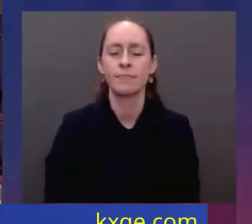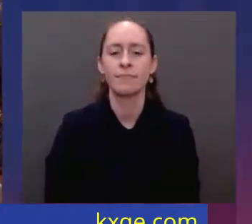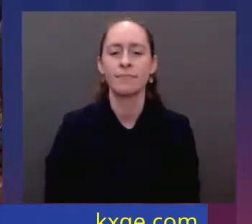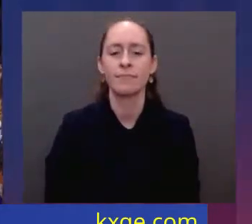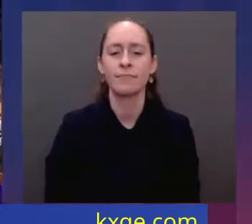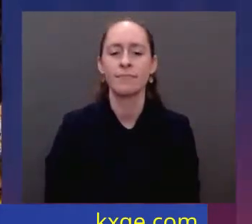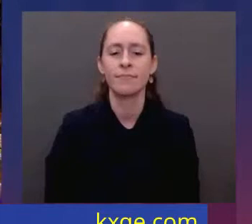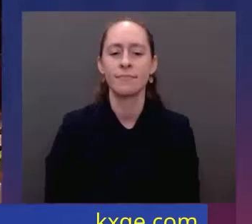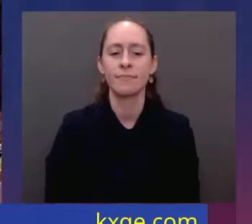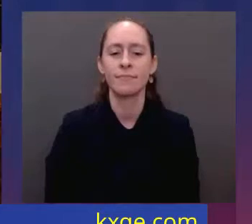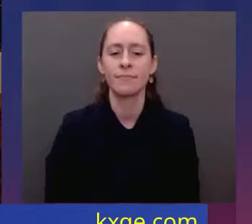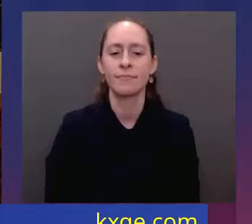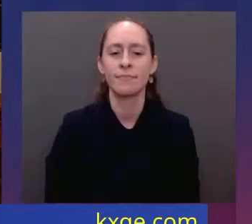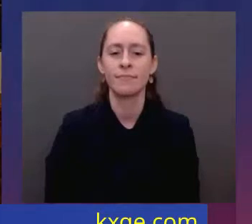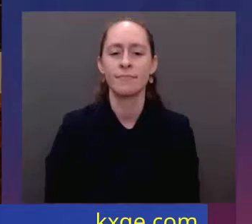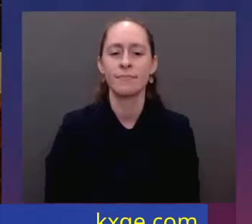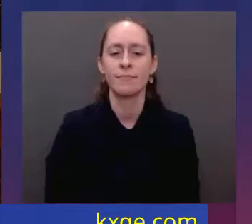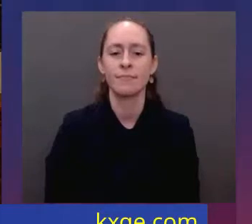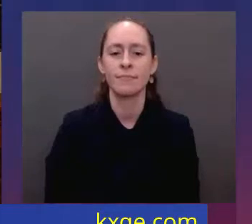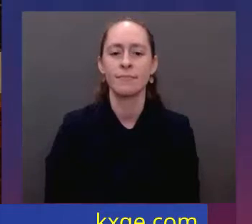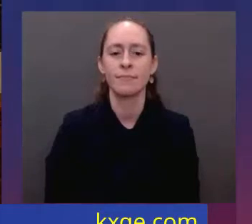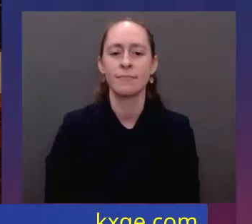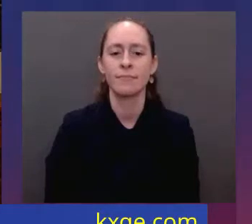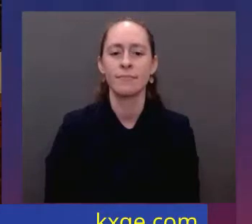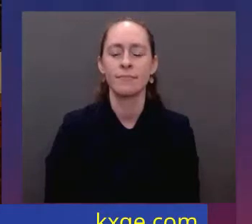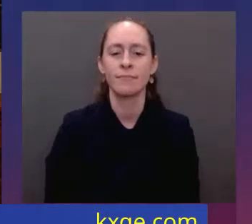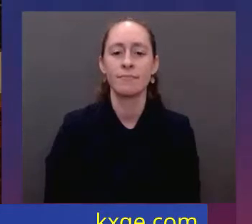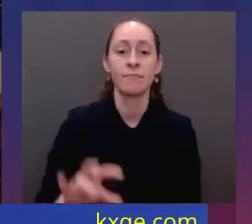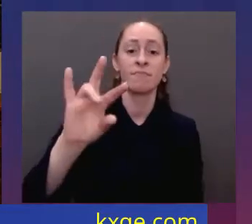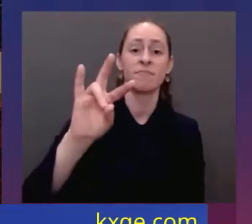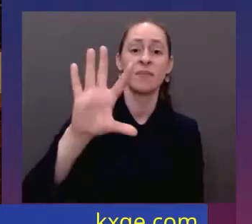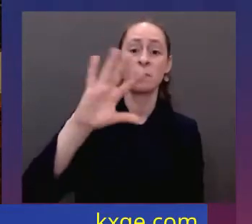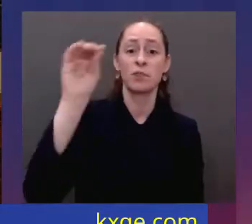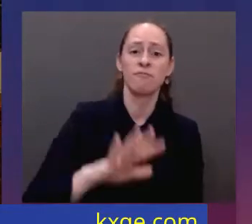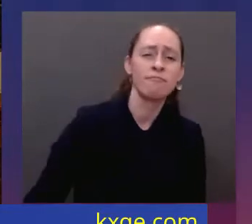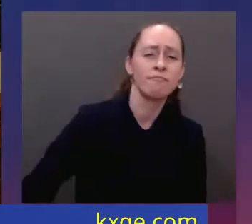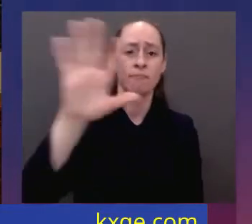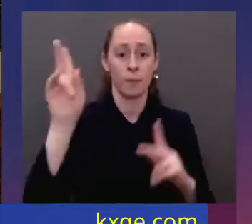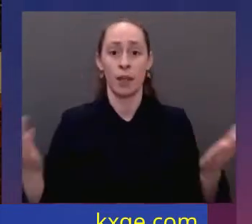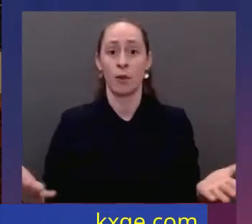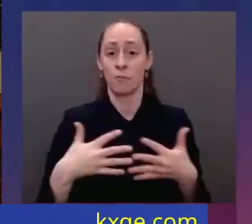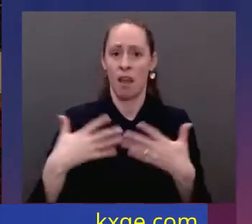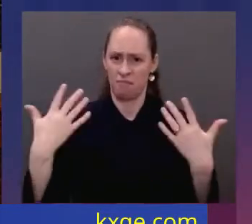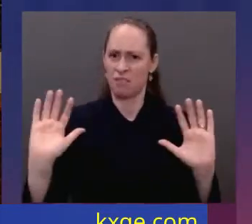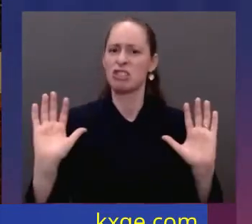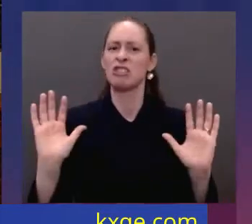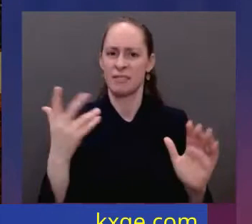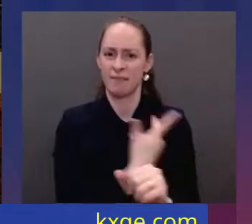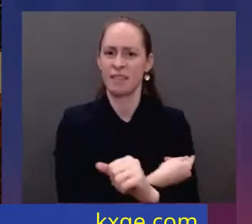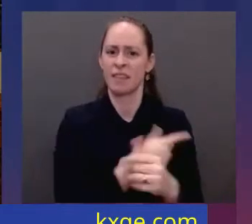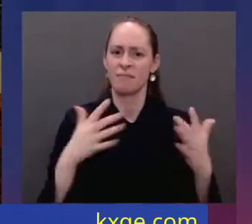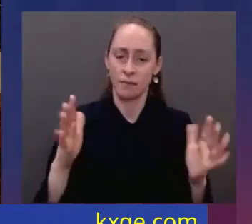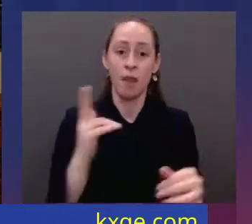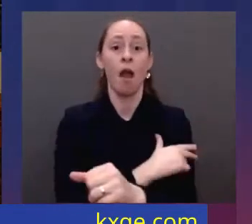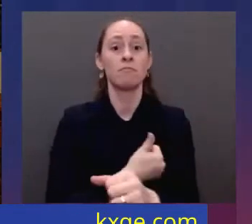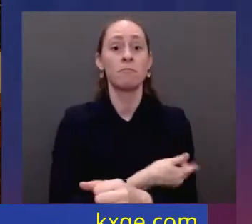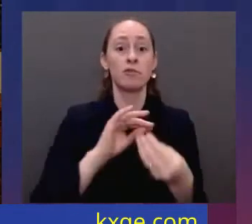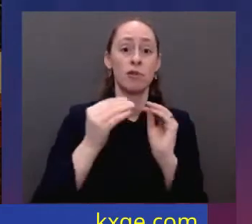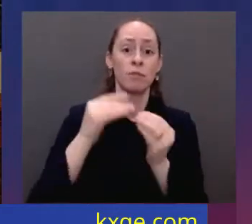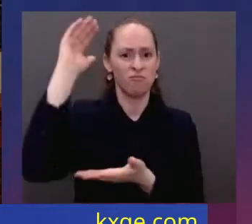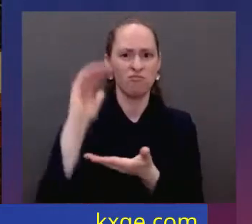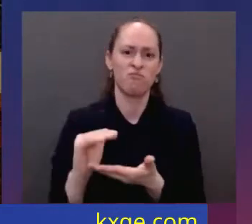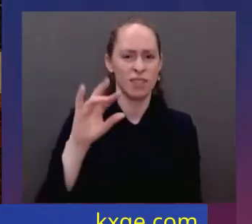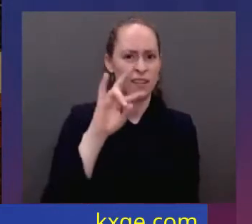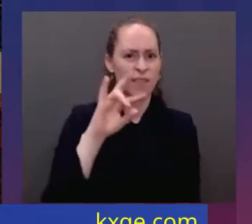With 75% of adult Americans fully vaccinated and hospitalizations down by 77%, most Americans can remove their masks